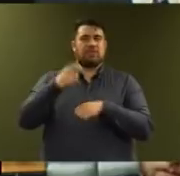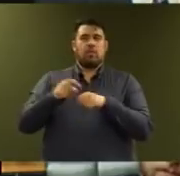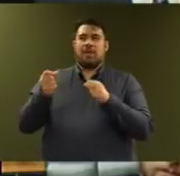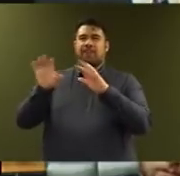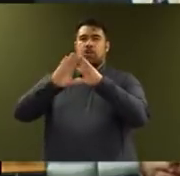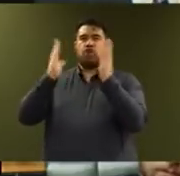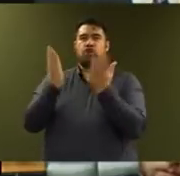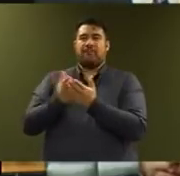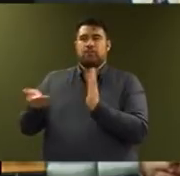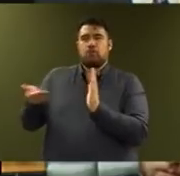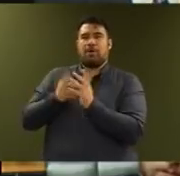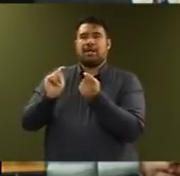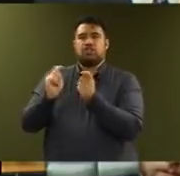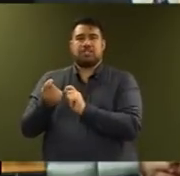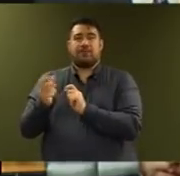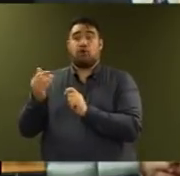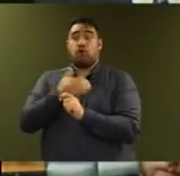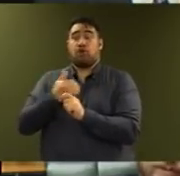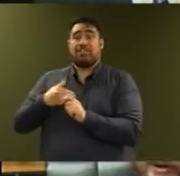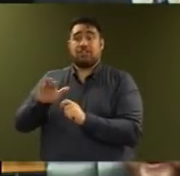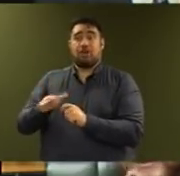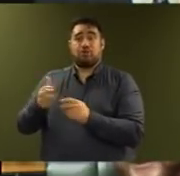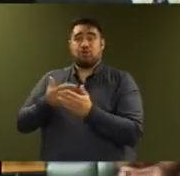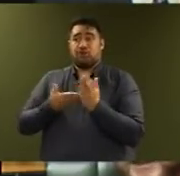for early childhood services in a decade.